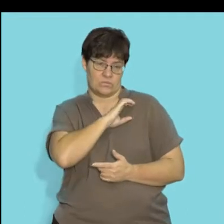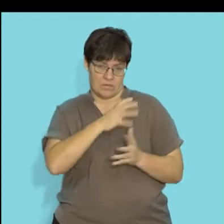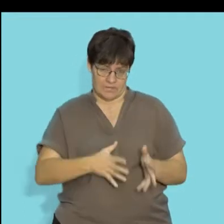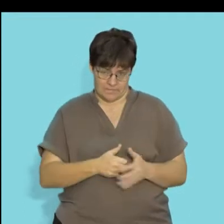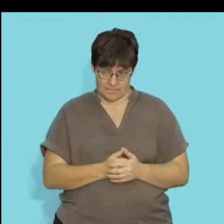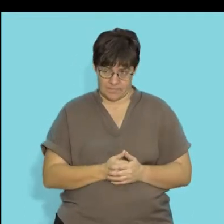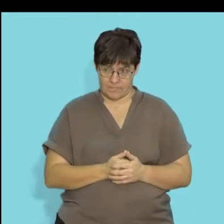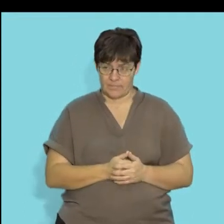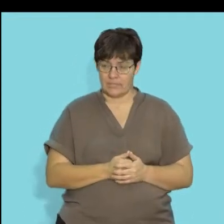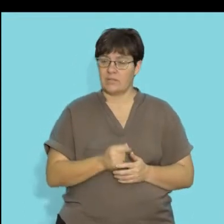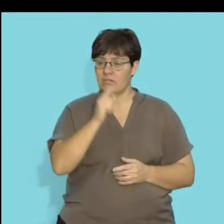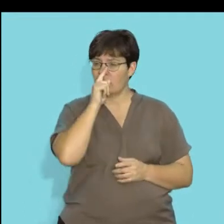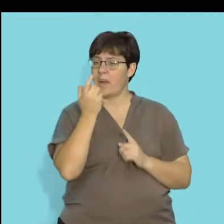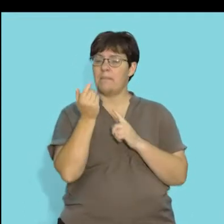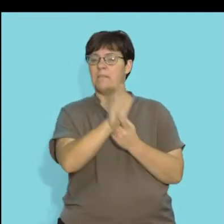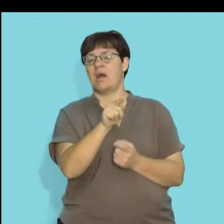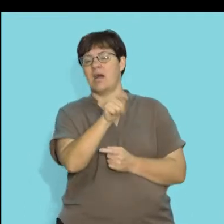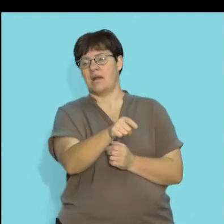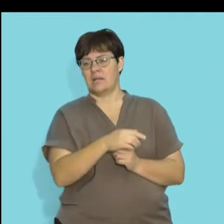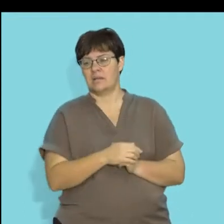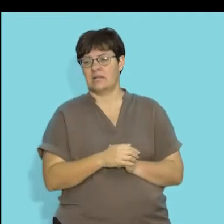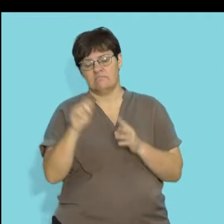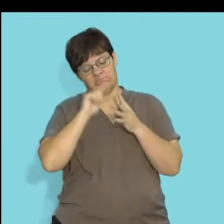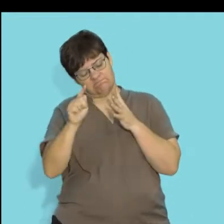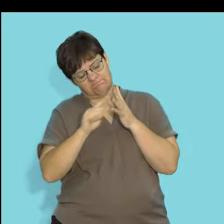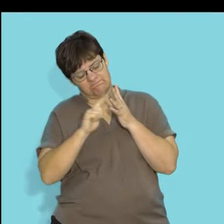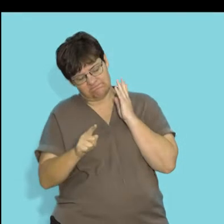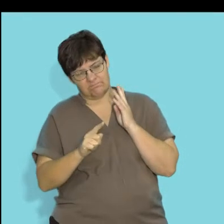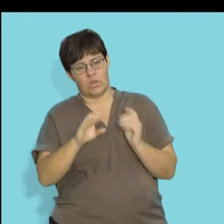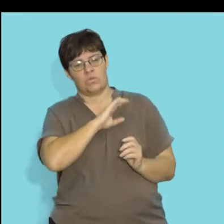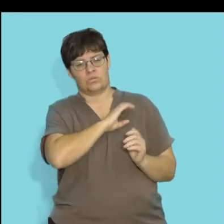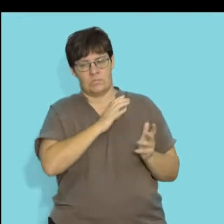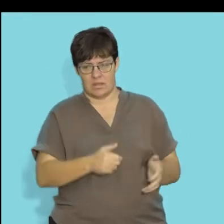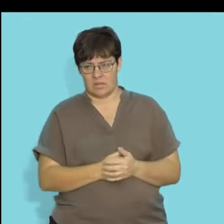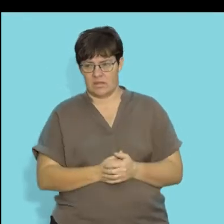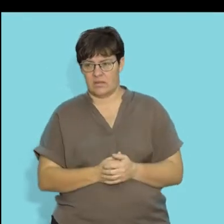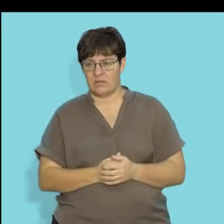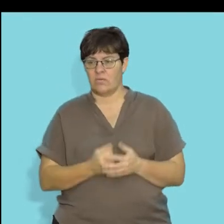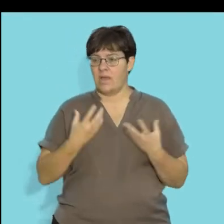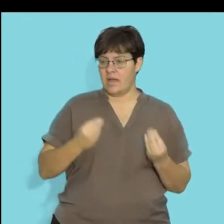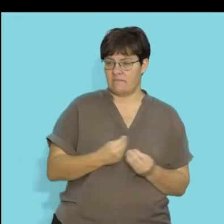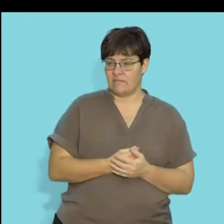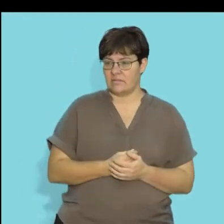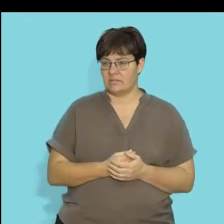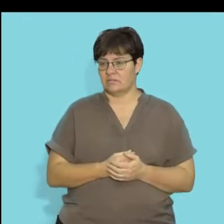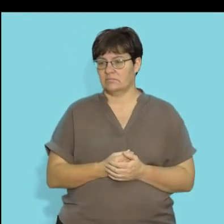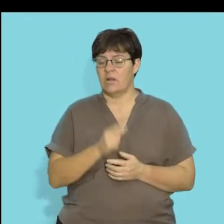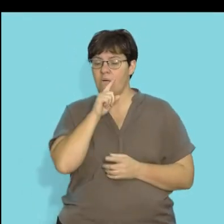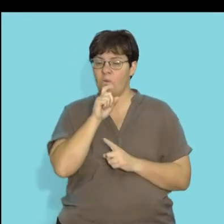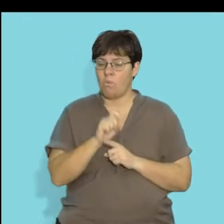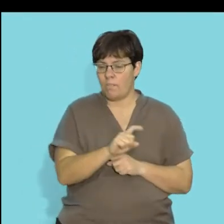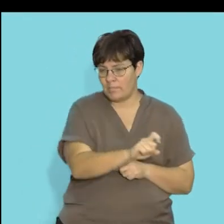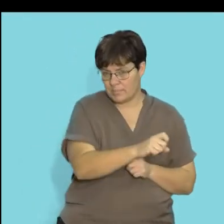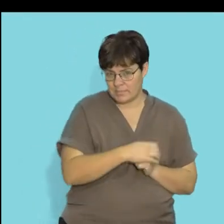Let's look at this infographic or picture that shows you different consumers. So, we know that we have sometimes